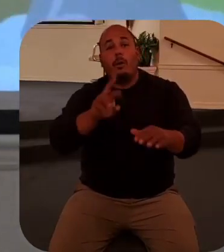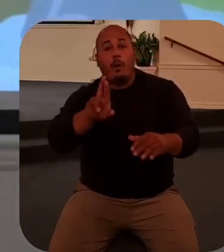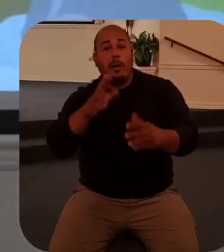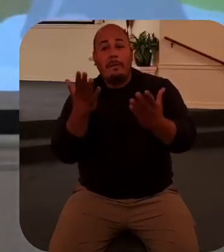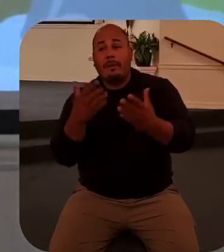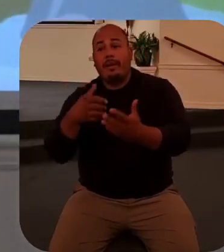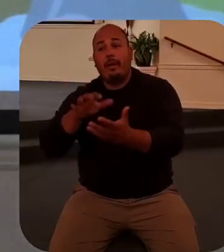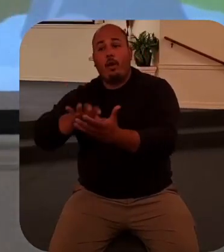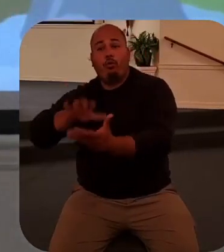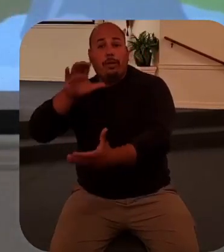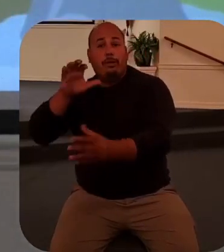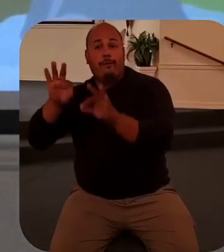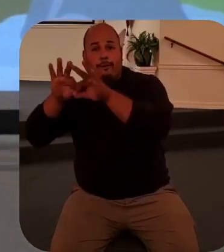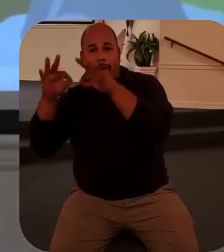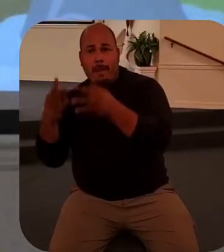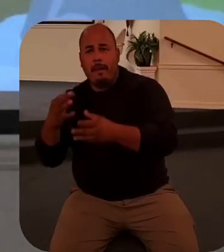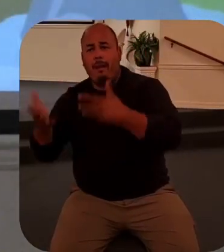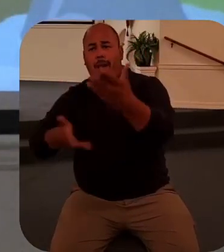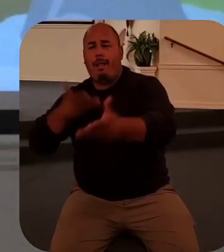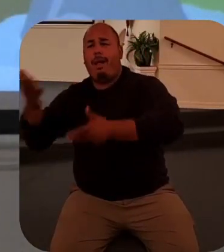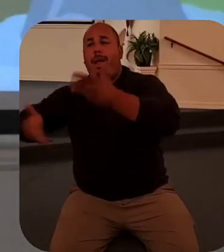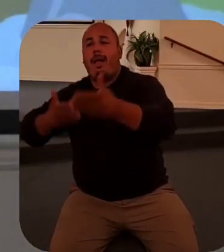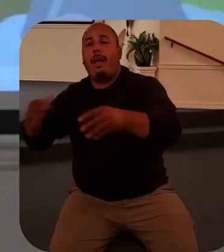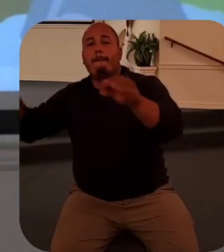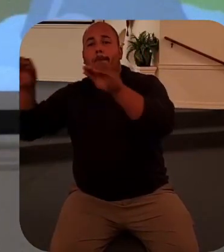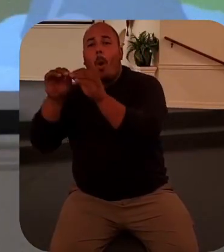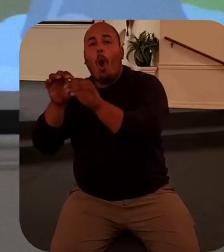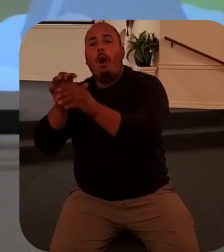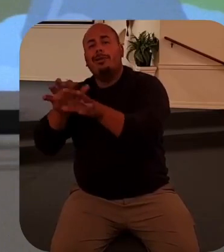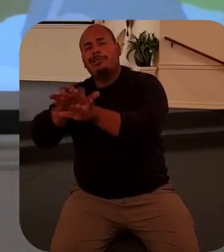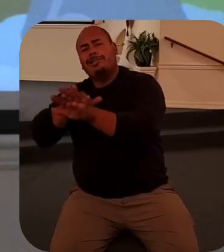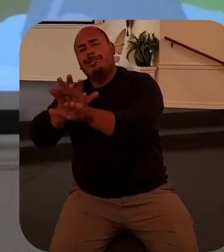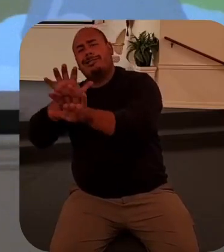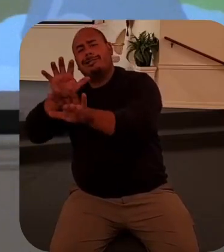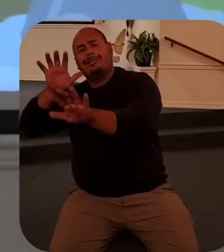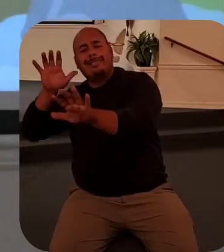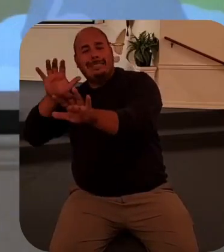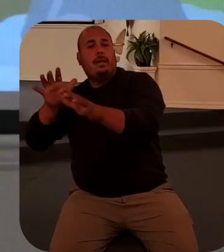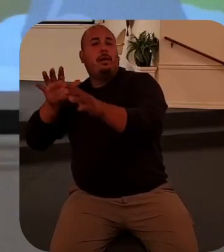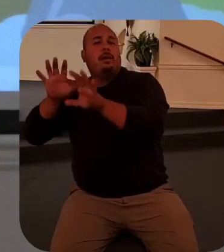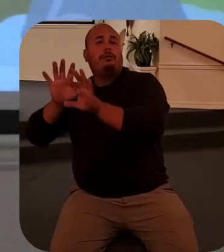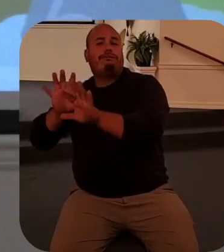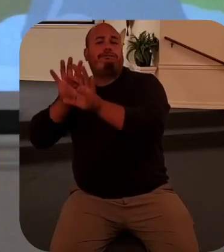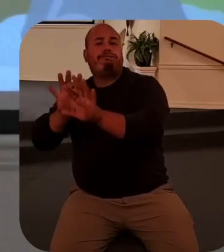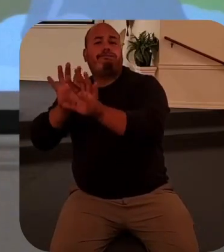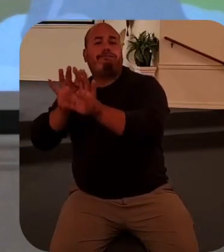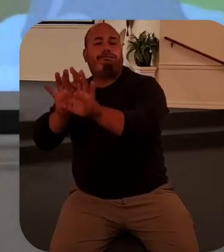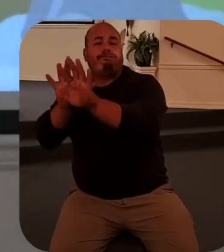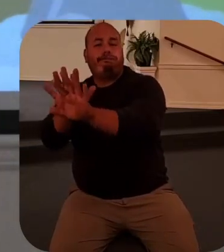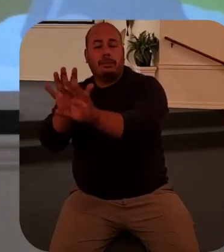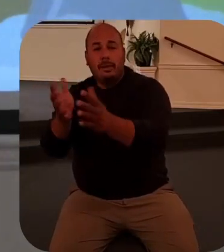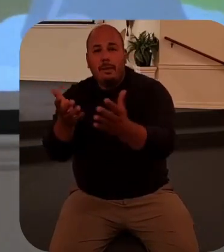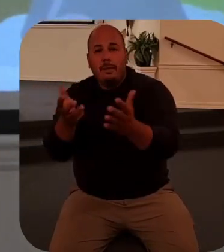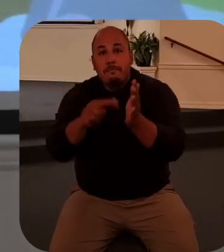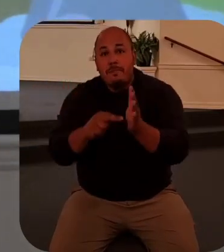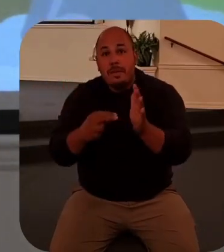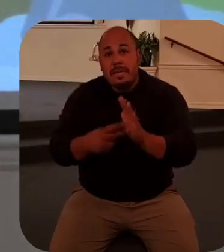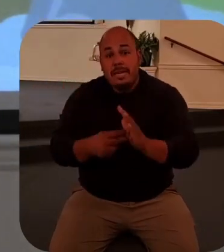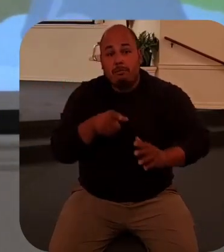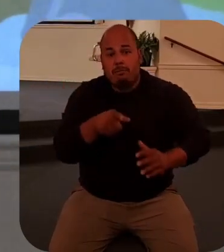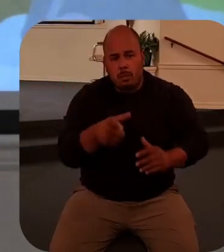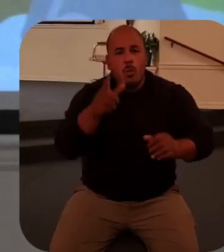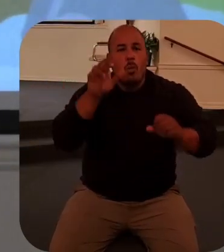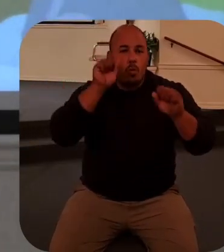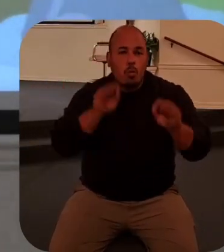more and we have some indication in the stories of Mary, Martha, and Lazarus that they may have been people of some means so there could have been several people they hired to